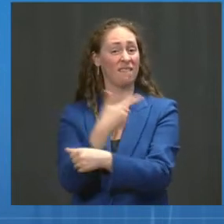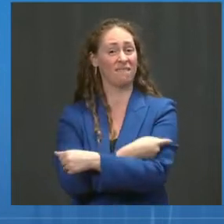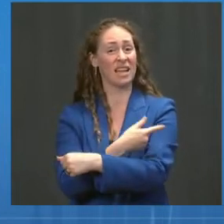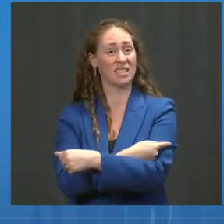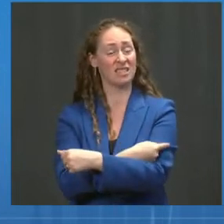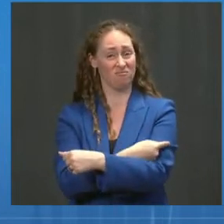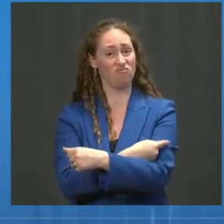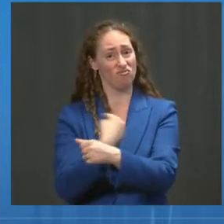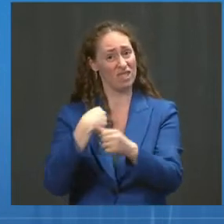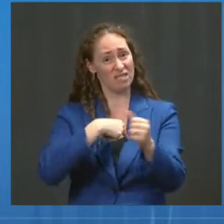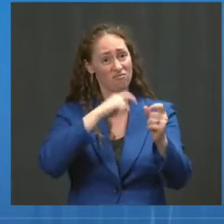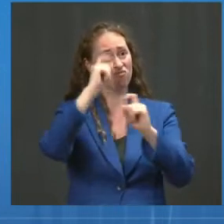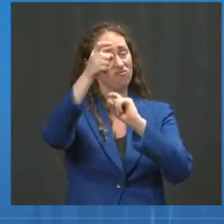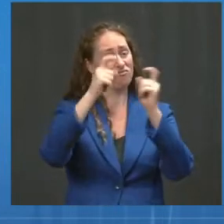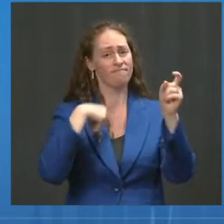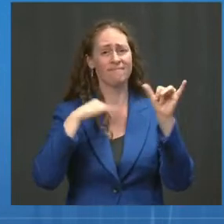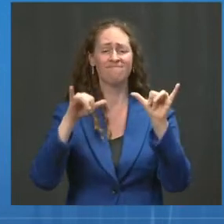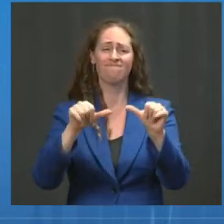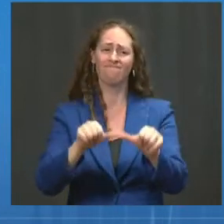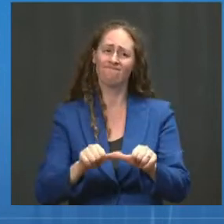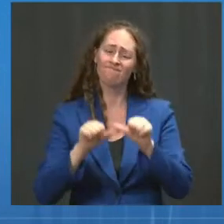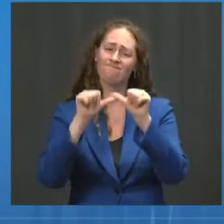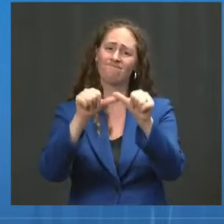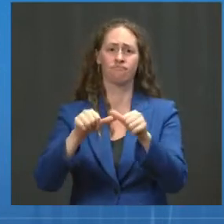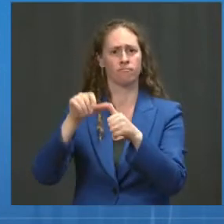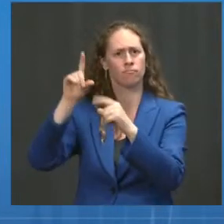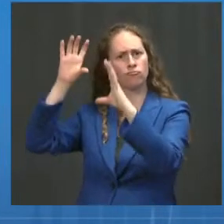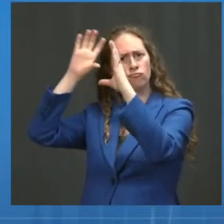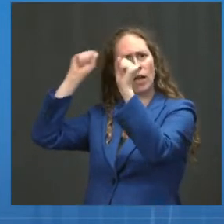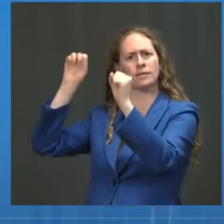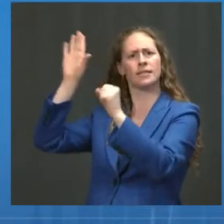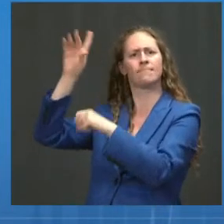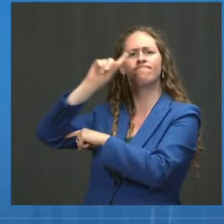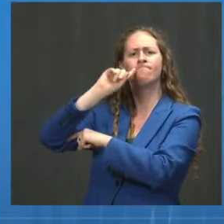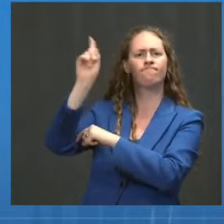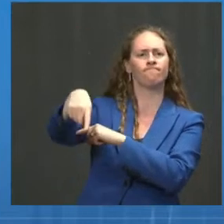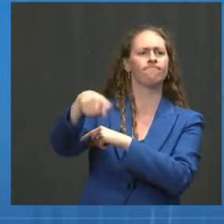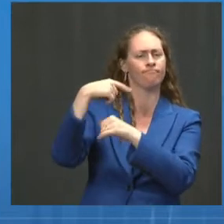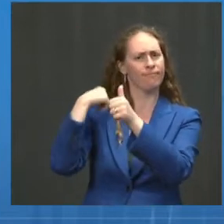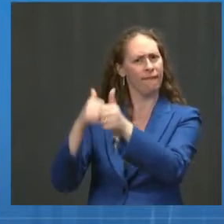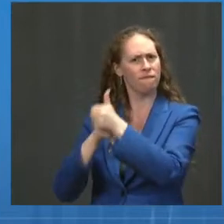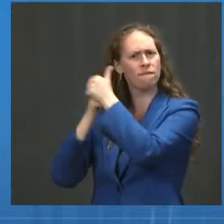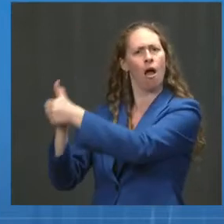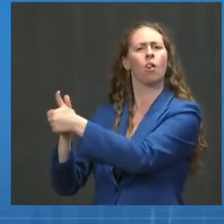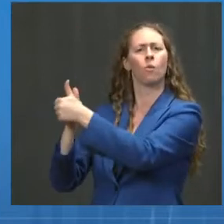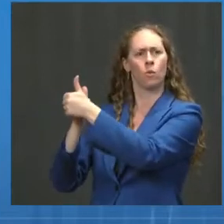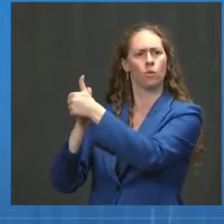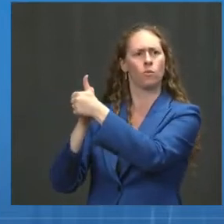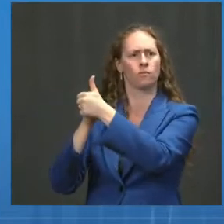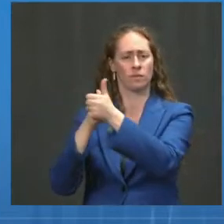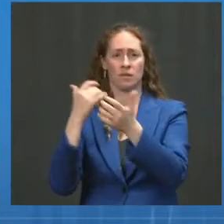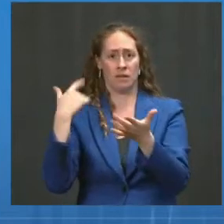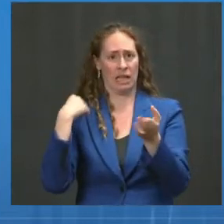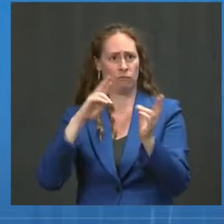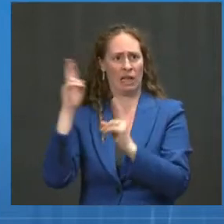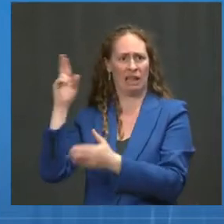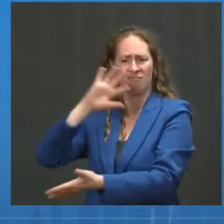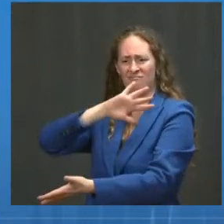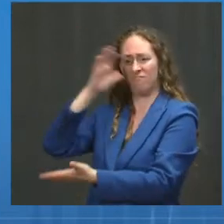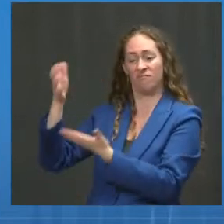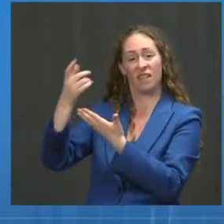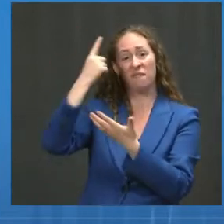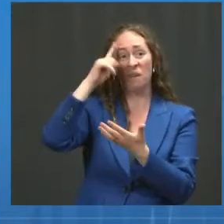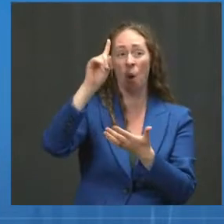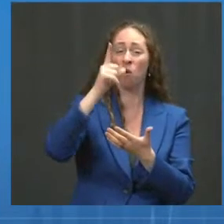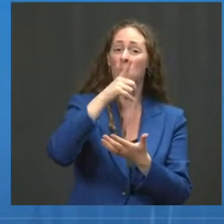to serve, as the President has said, as an arsenal for vaccines for the world. And you'll see us do more and more.